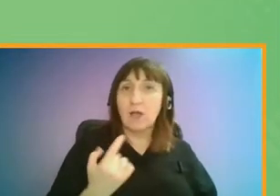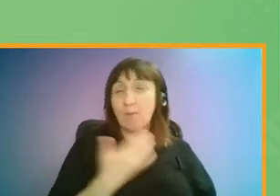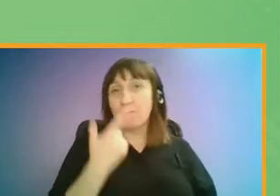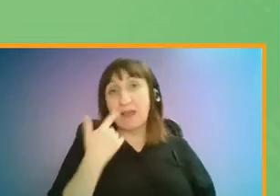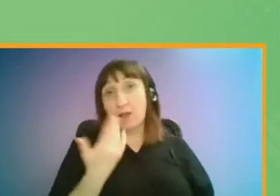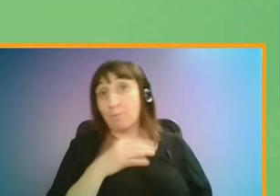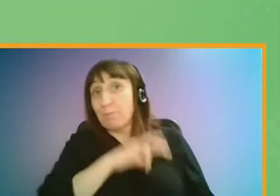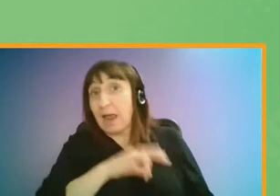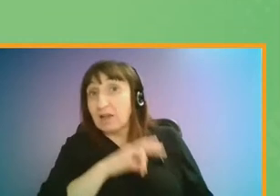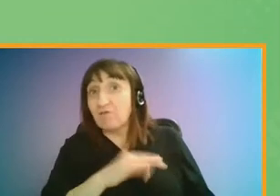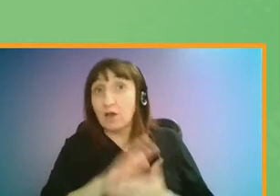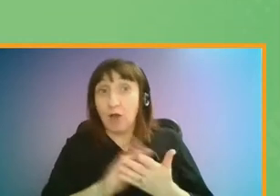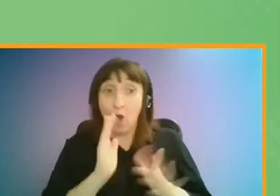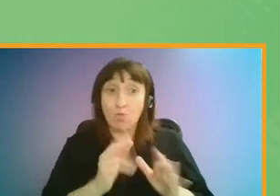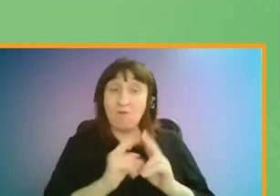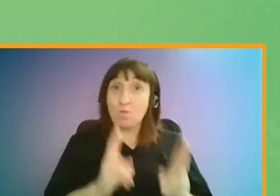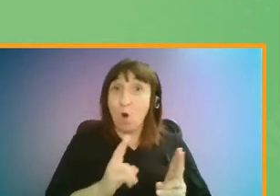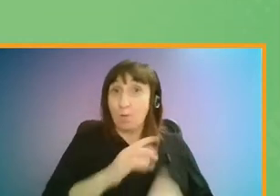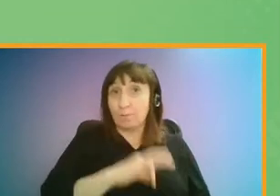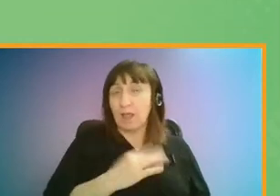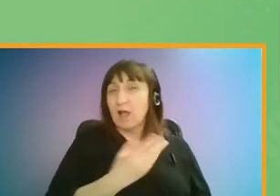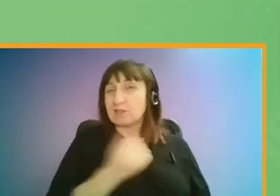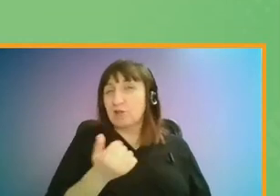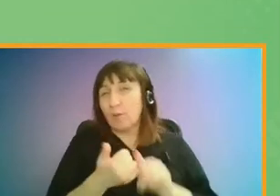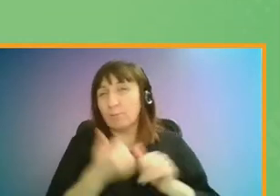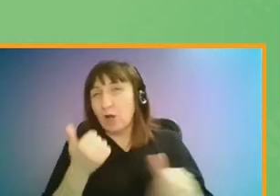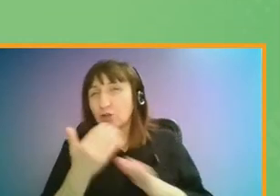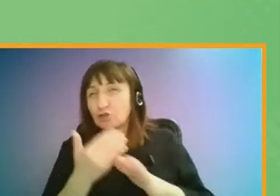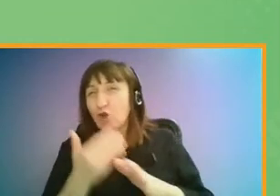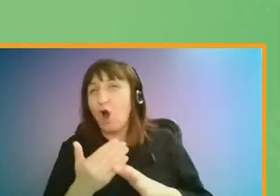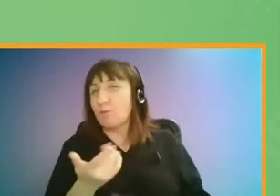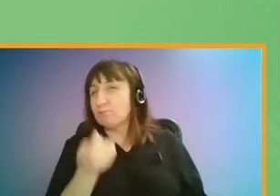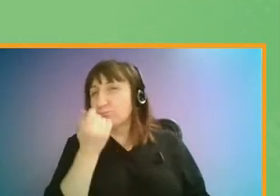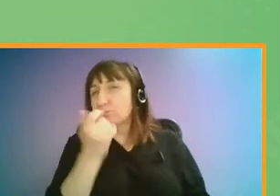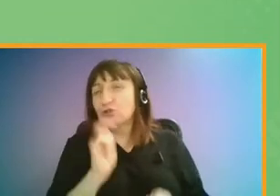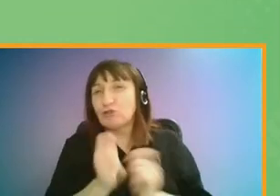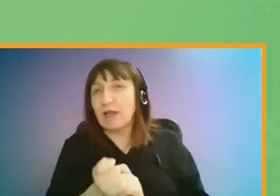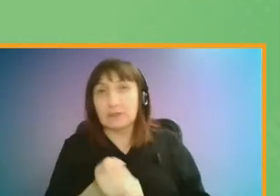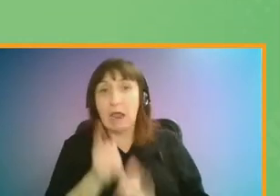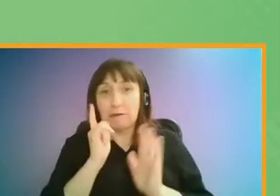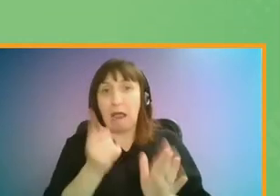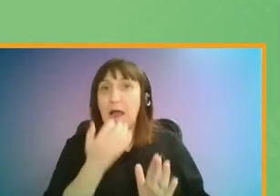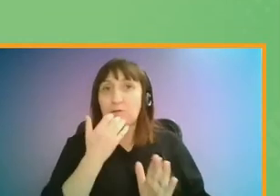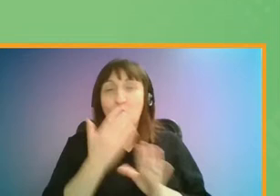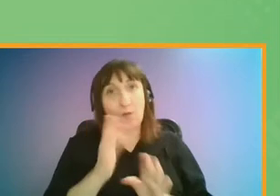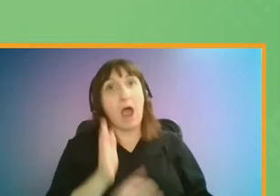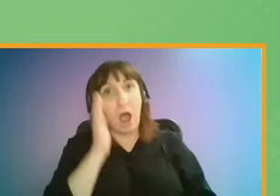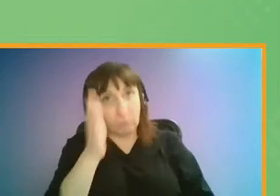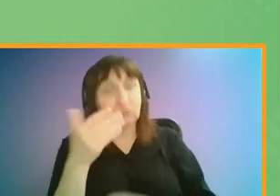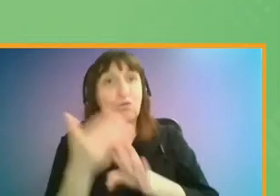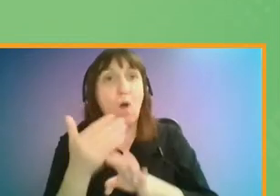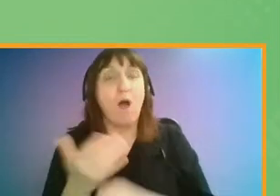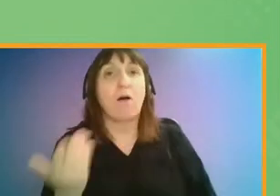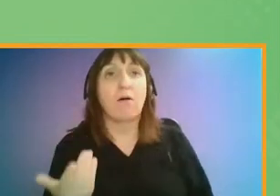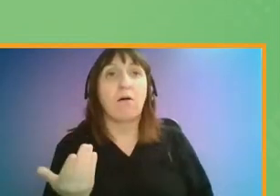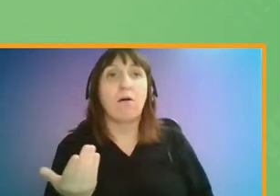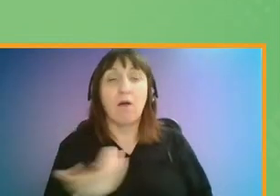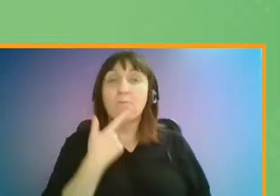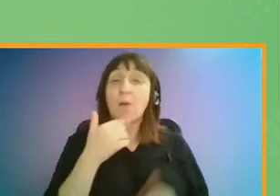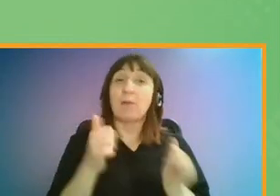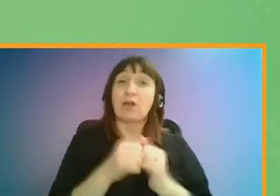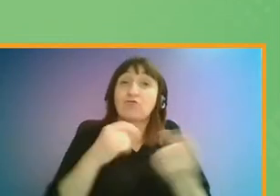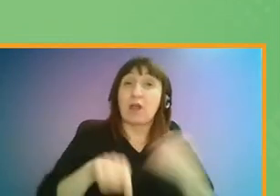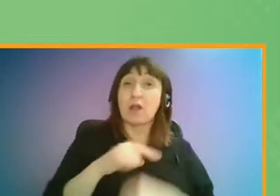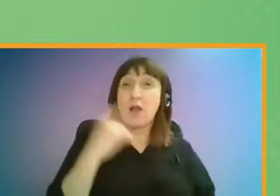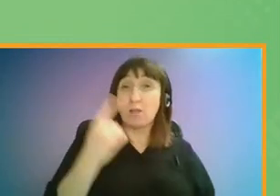benefited from the ability to work from home, but some industries and jobs have seen very little change as they cannot work from home. Lots of people agree that many in